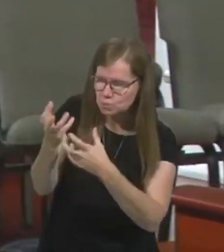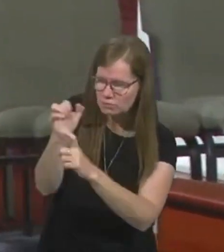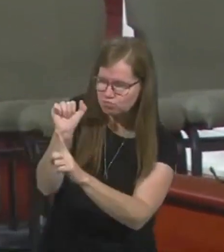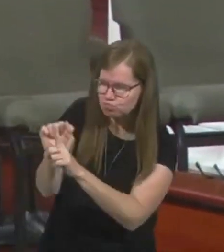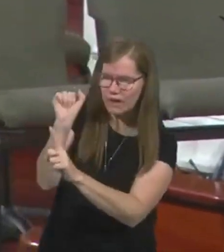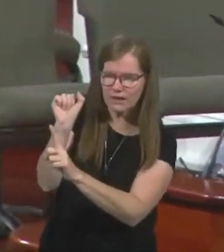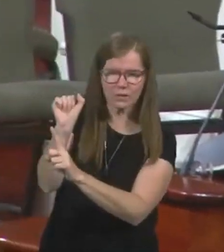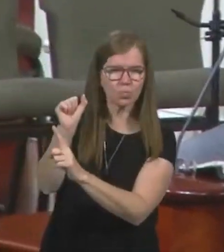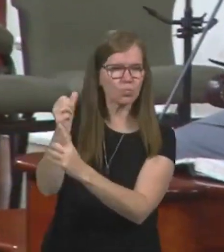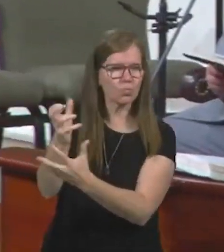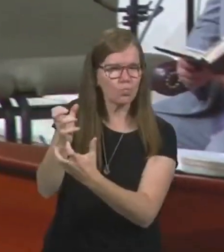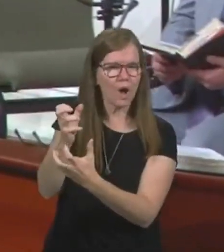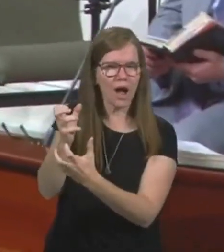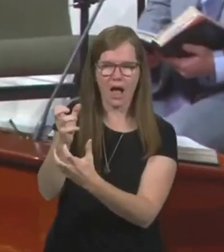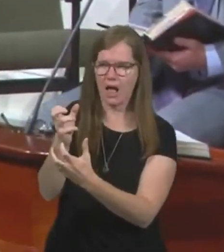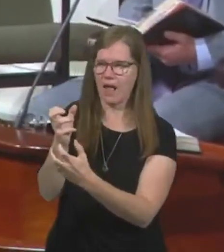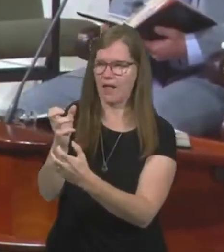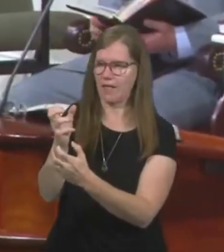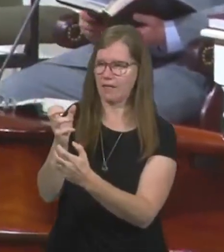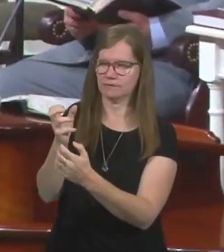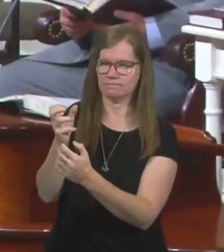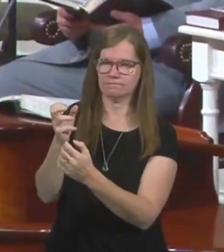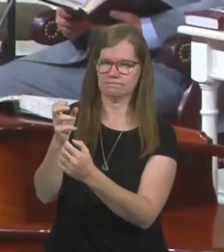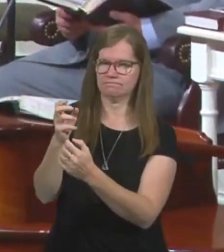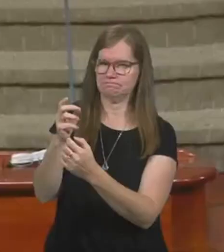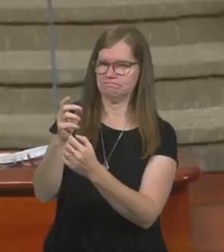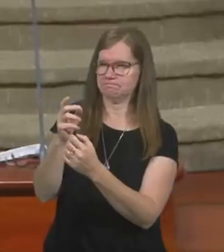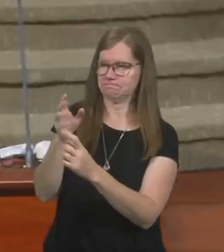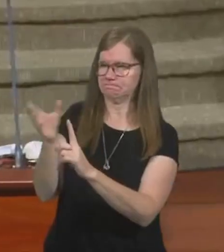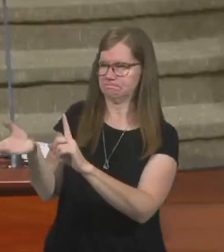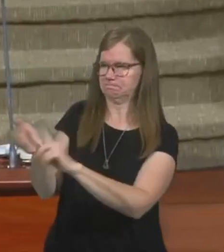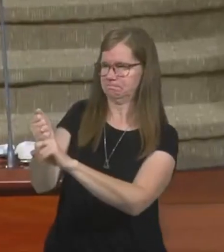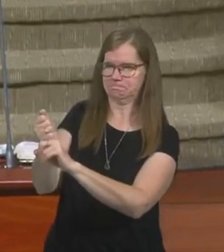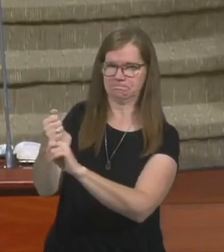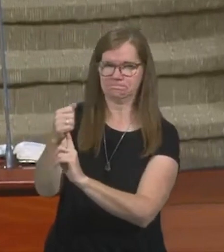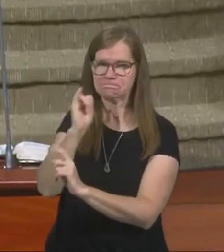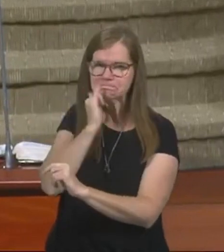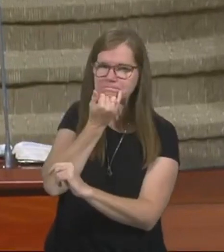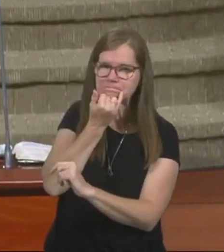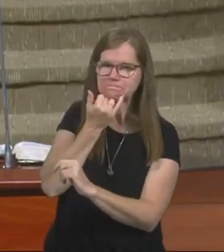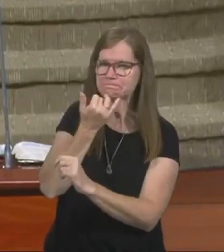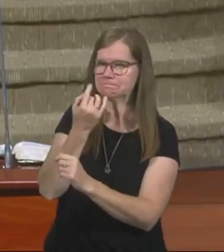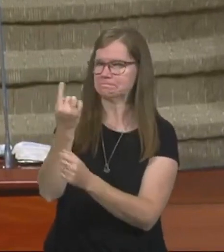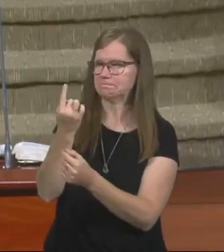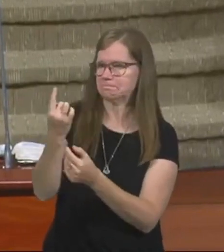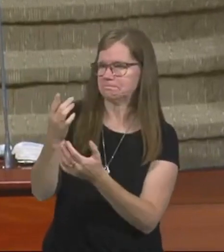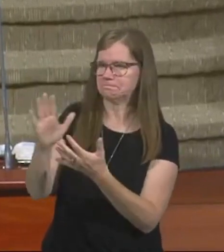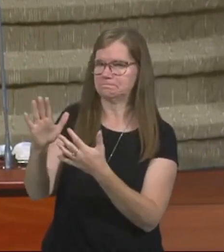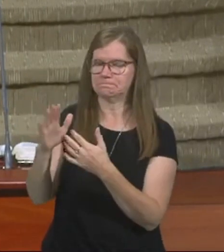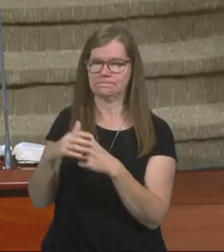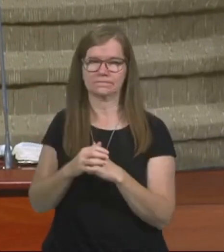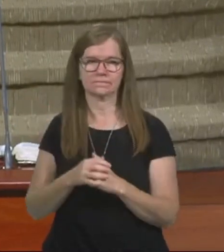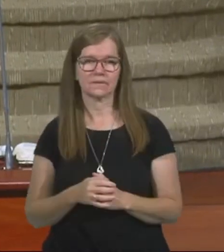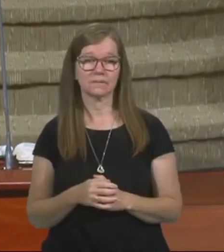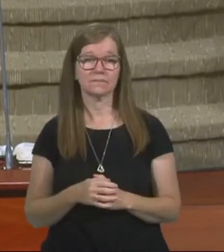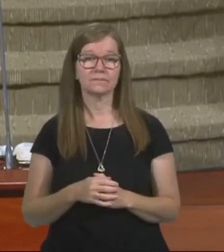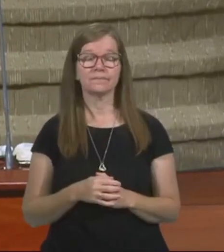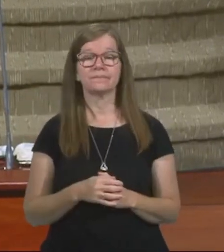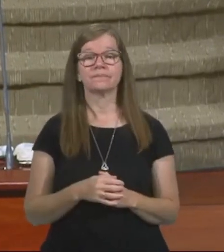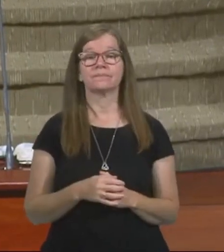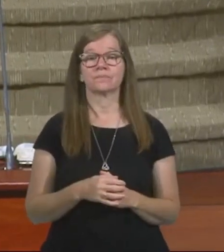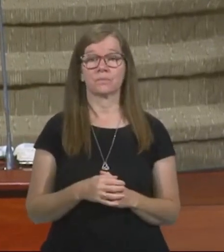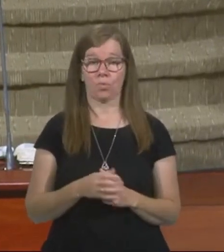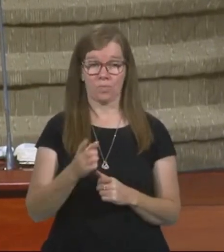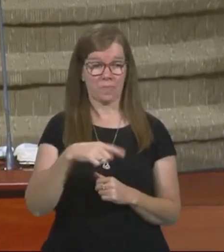him or to get him pitted against their norms and their doctrines and dogmas and their hypocrisy. And